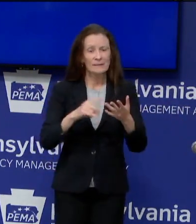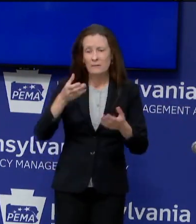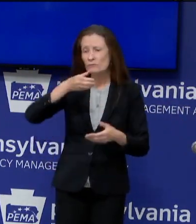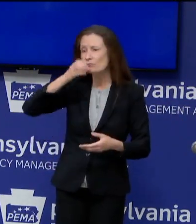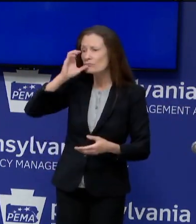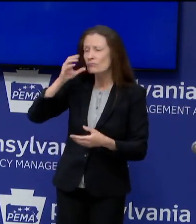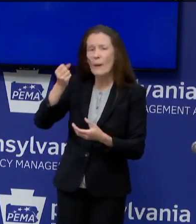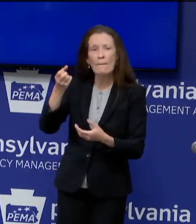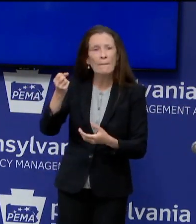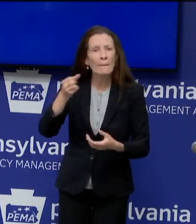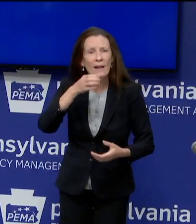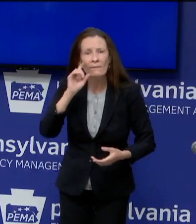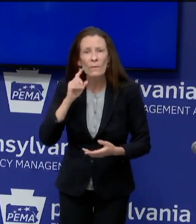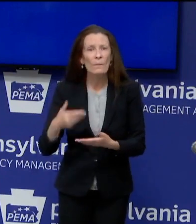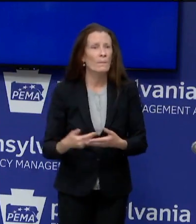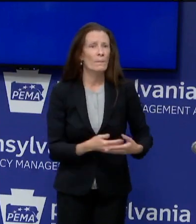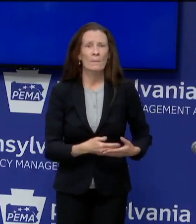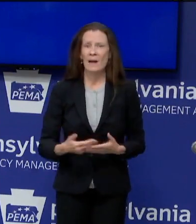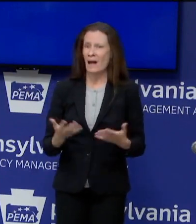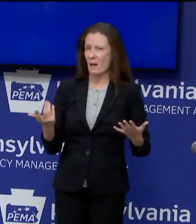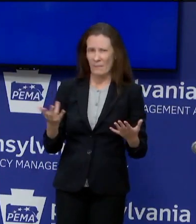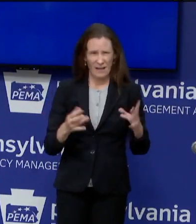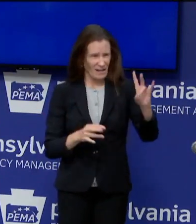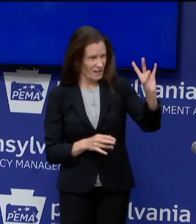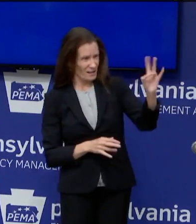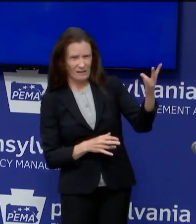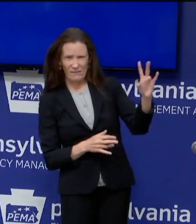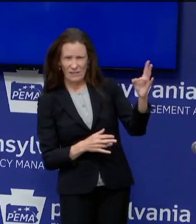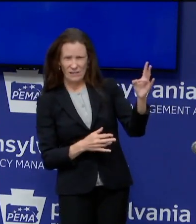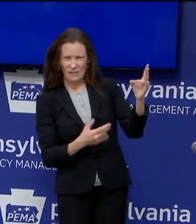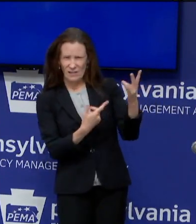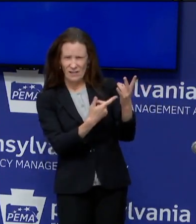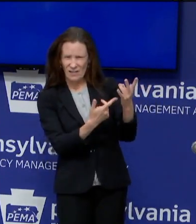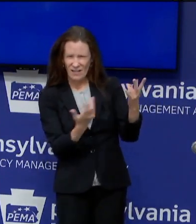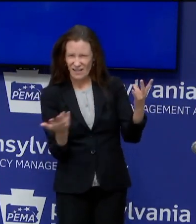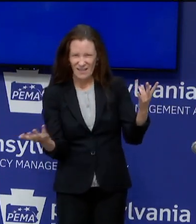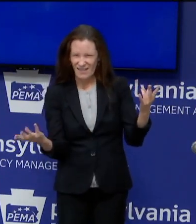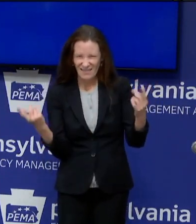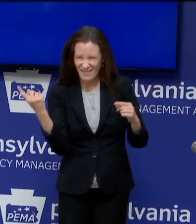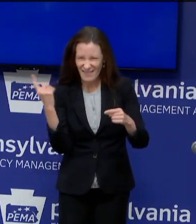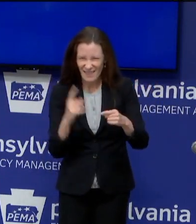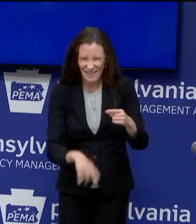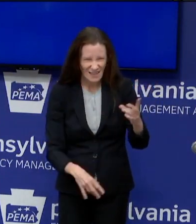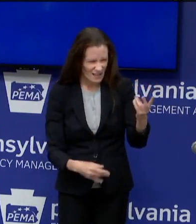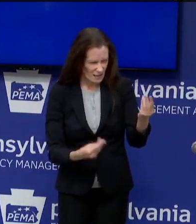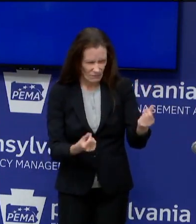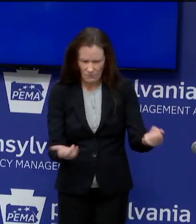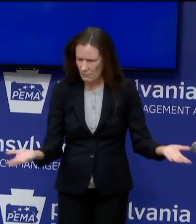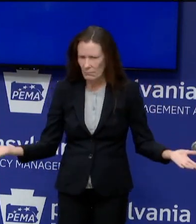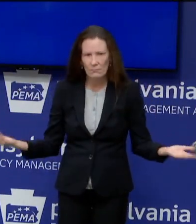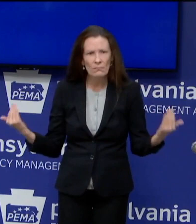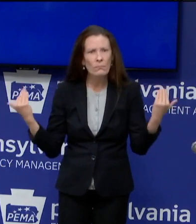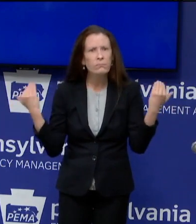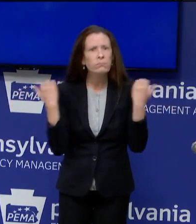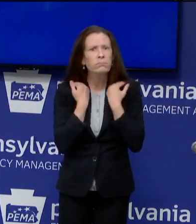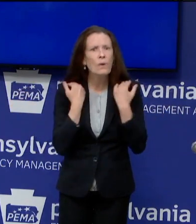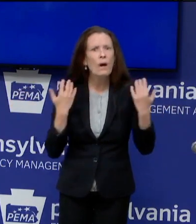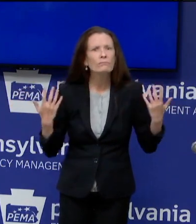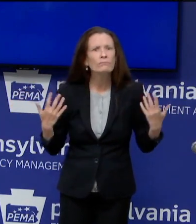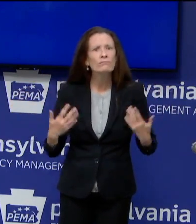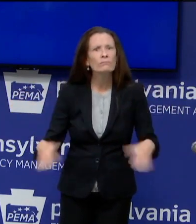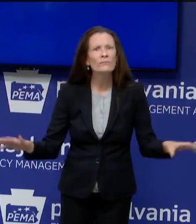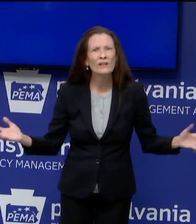erosion of the safety net that we've all, you know, frankly, watched through the years, again, you're going to have to pay for your health care.